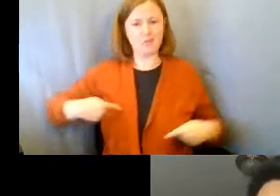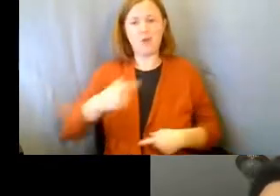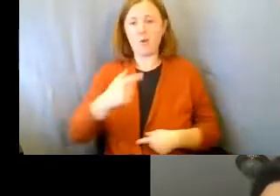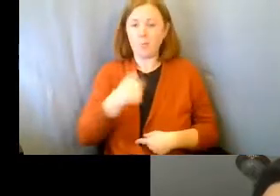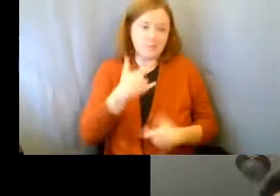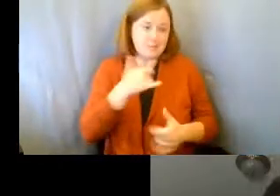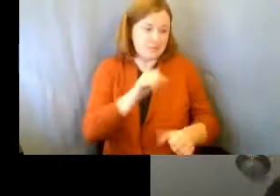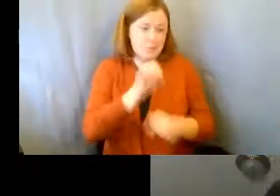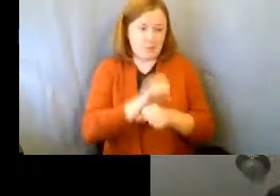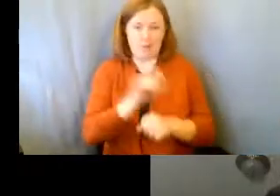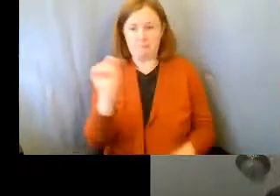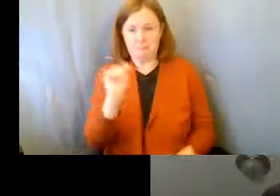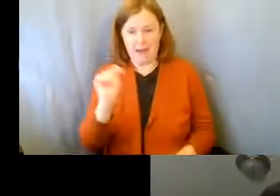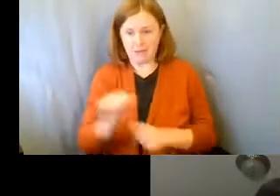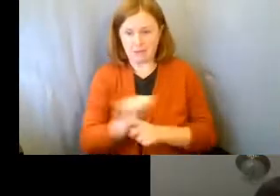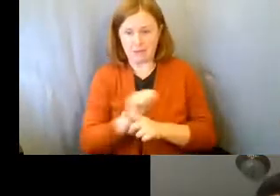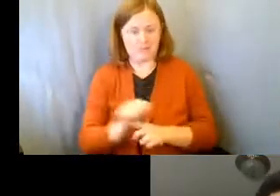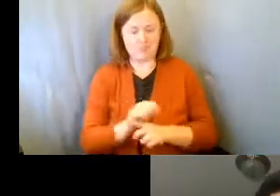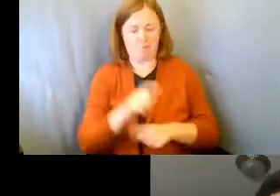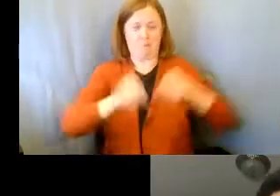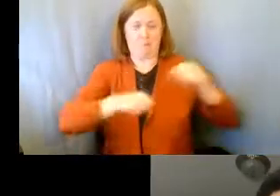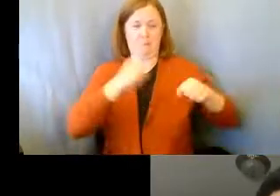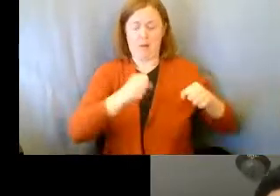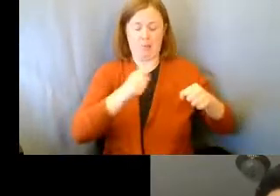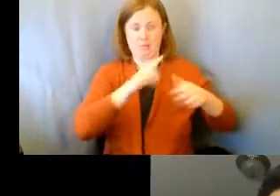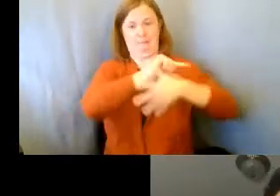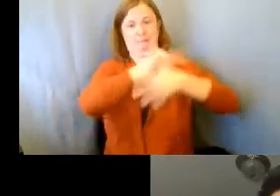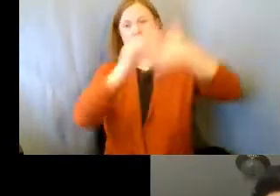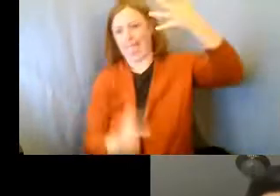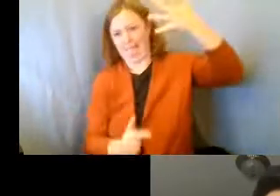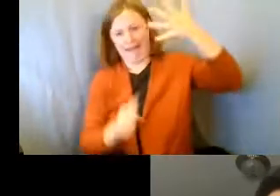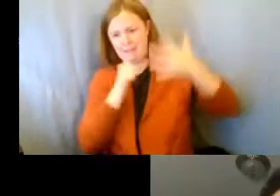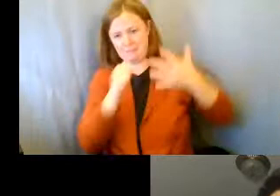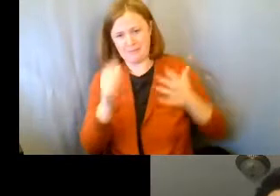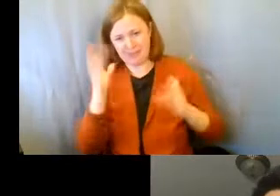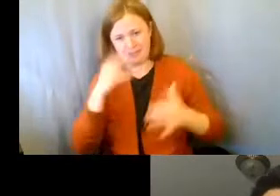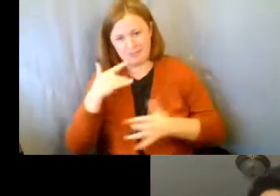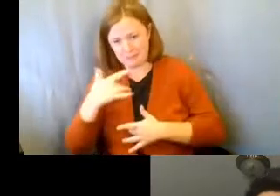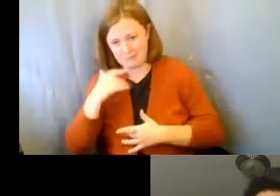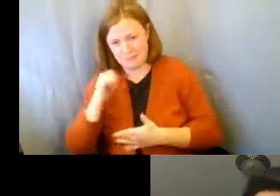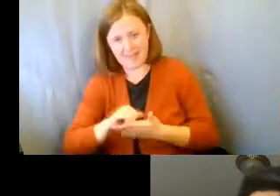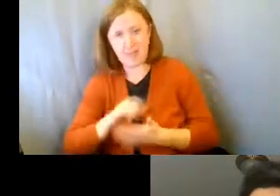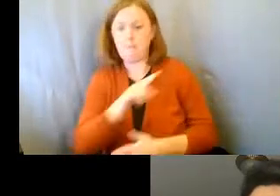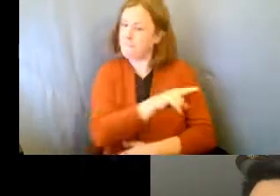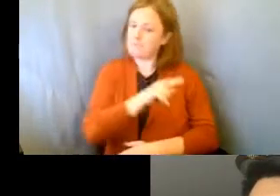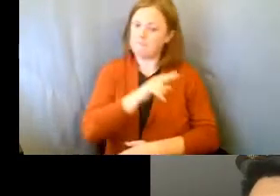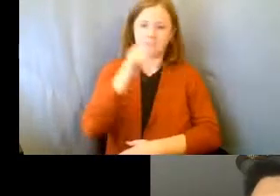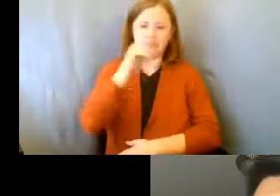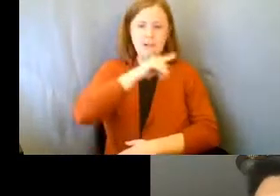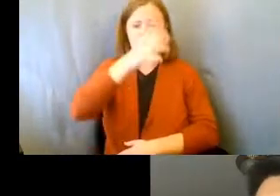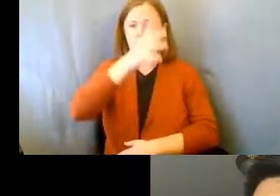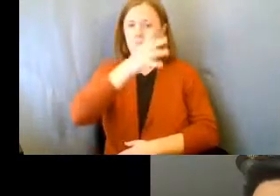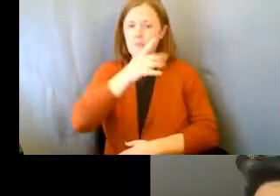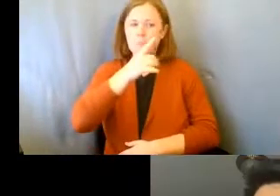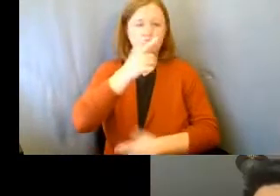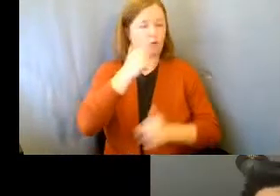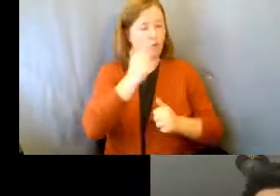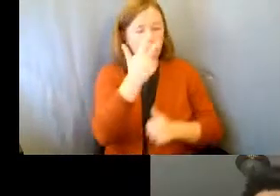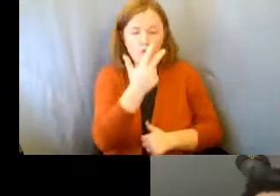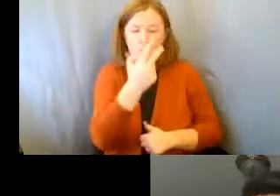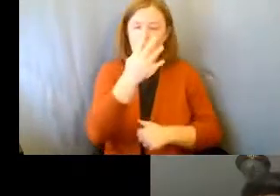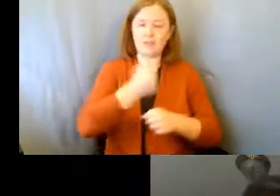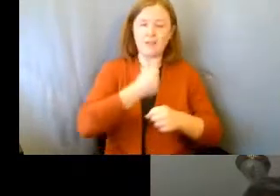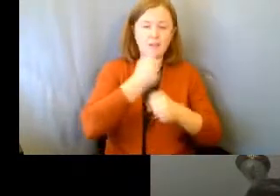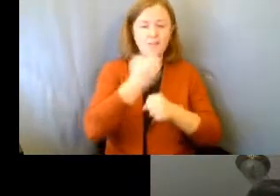still working on potty training. So bike riding was like the least of my worries. But she worked for like three or four years with him